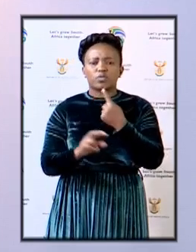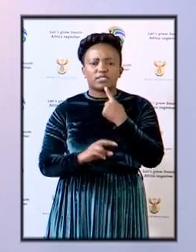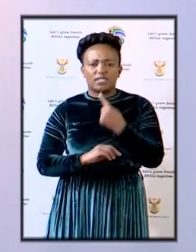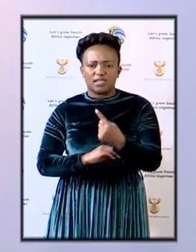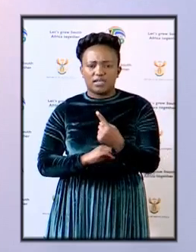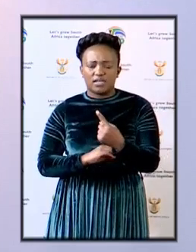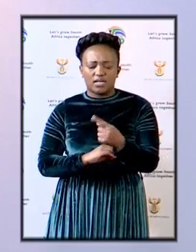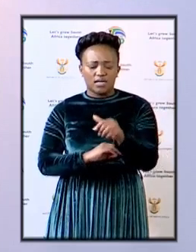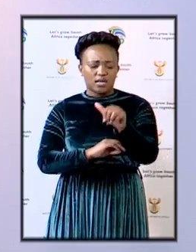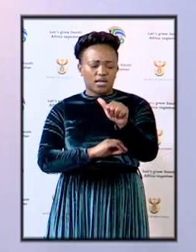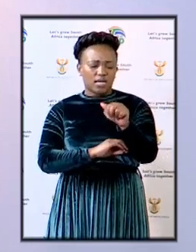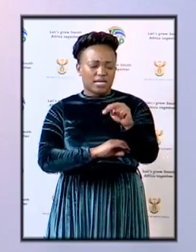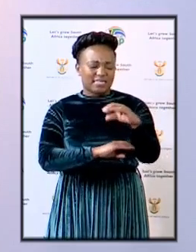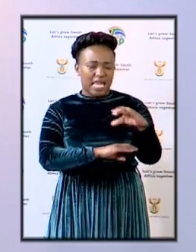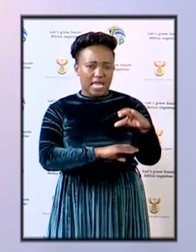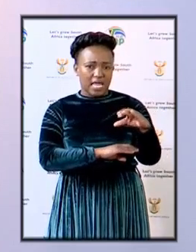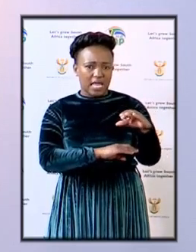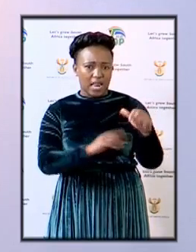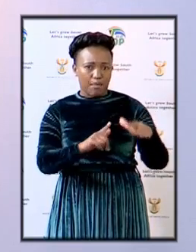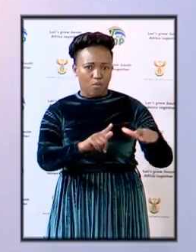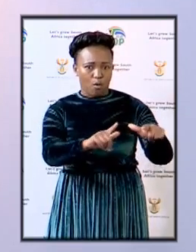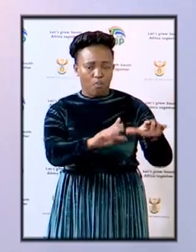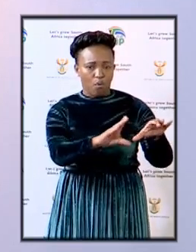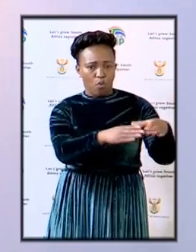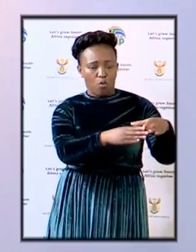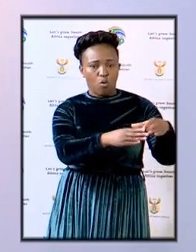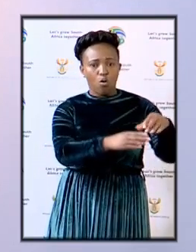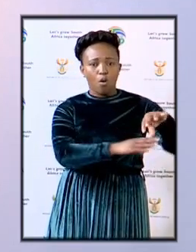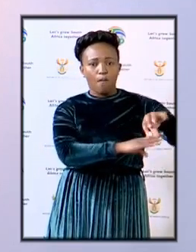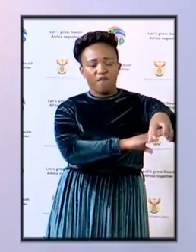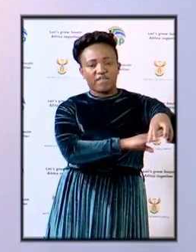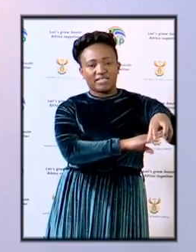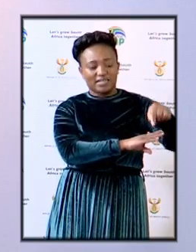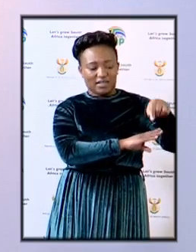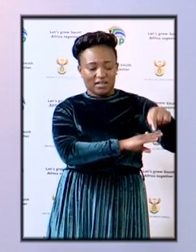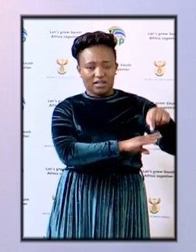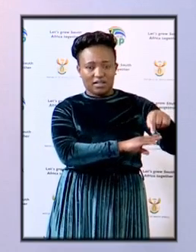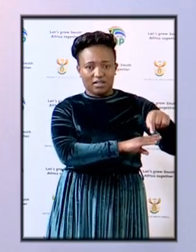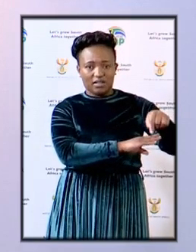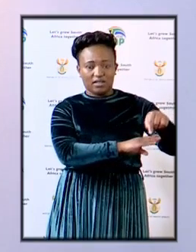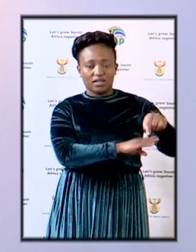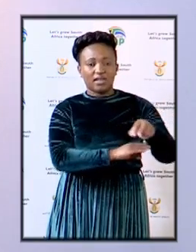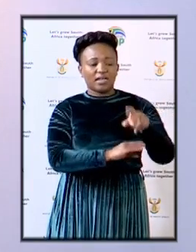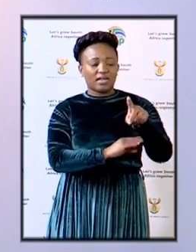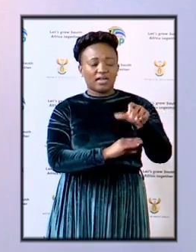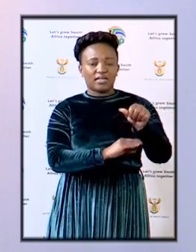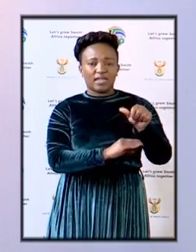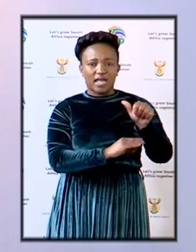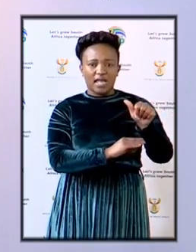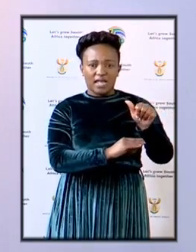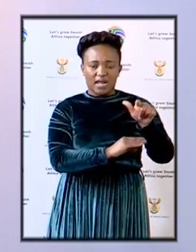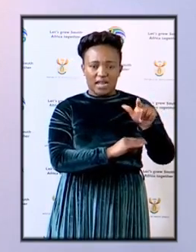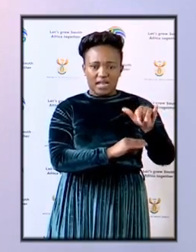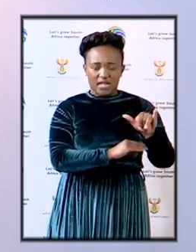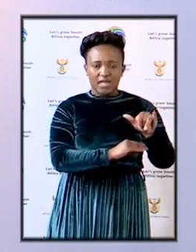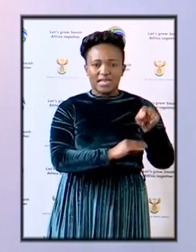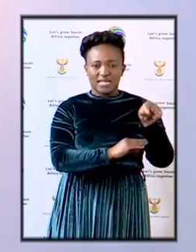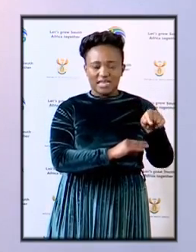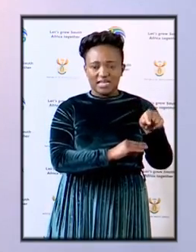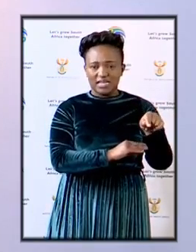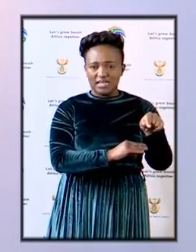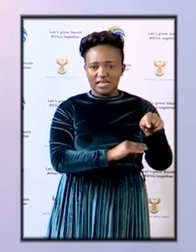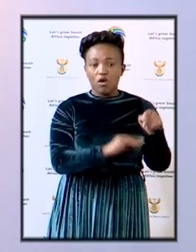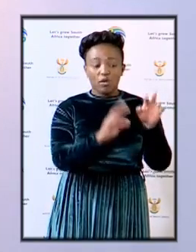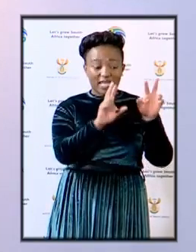kingpin who is the ANC limpopo provincial treasurer denning caesar who is also by the organization been placed on